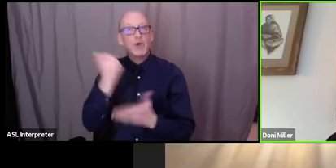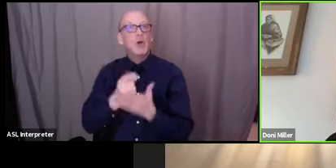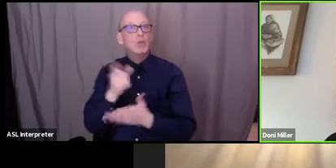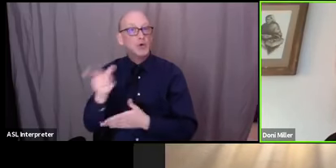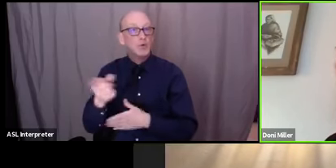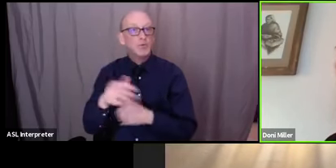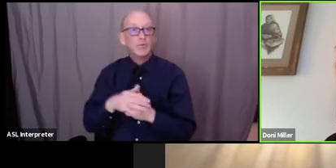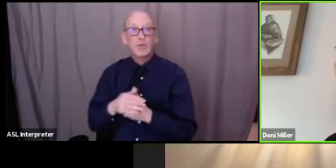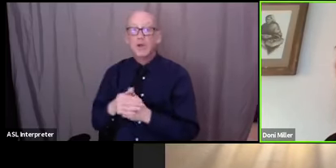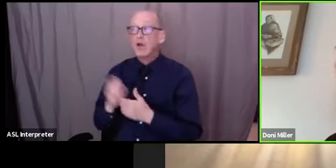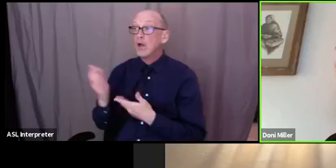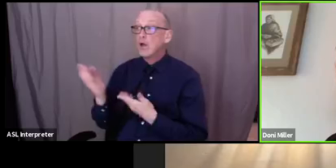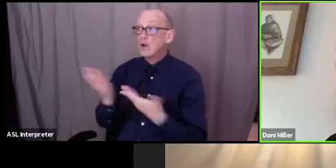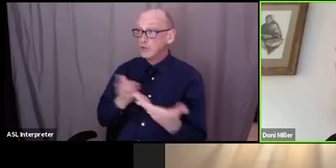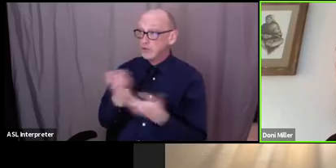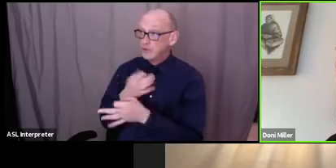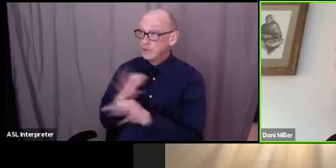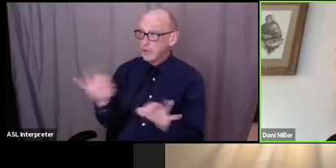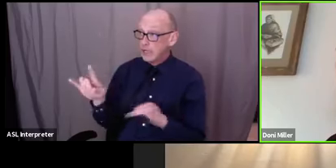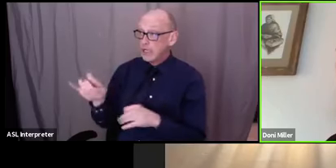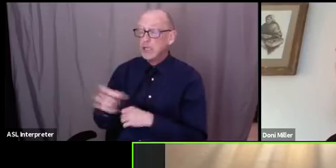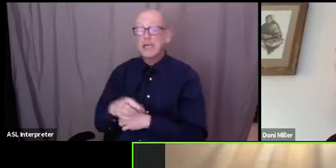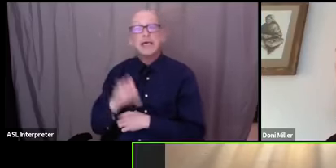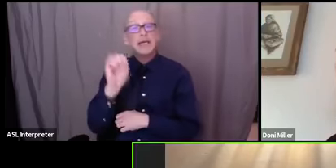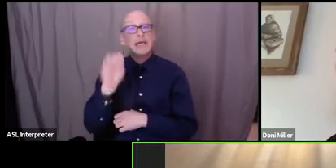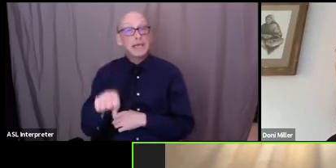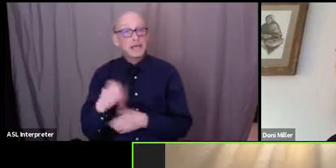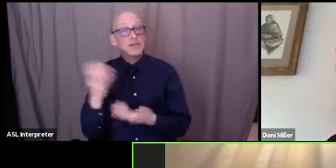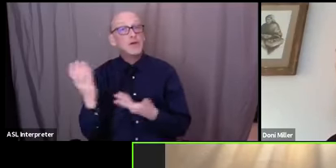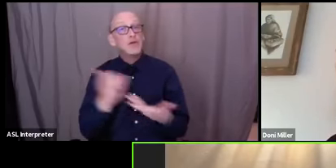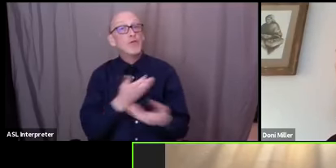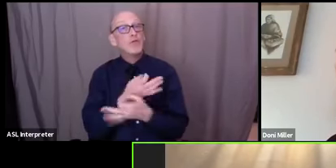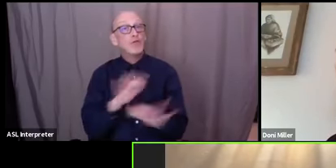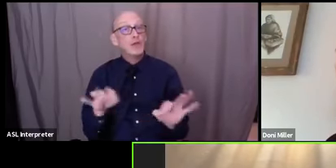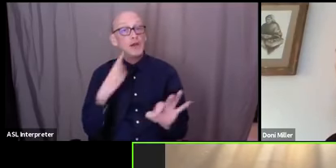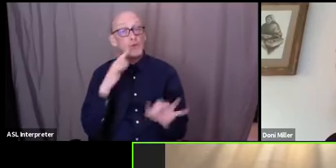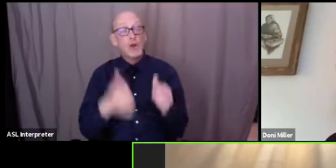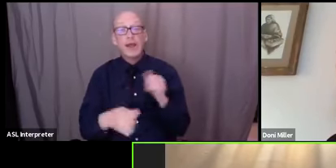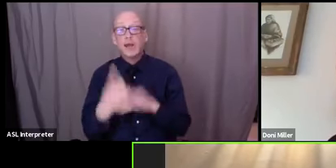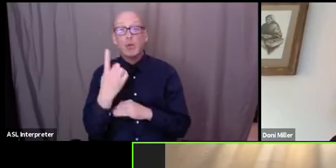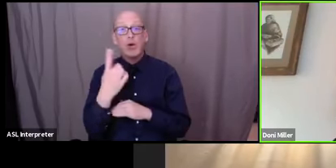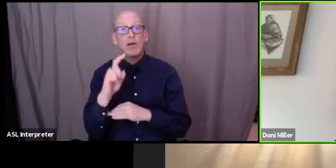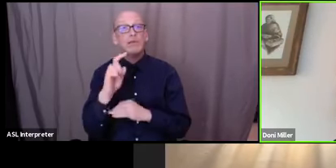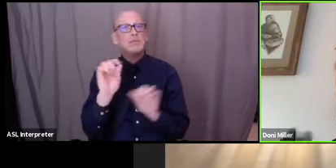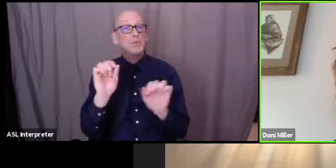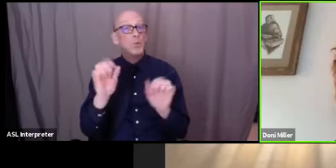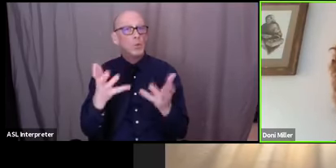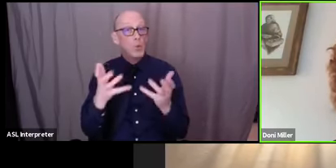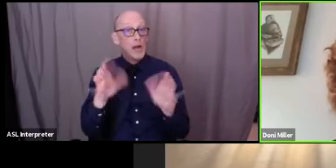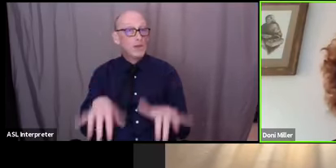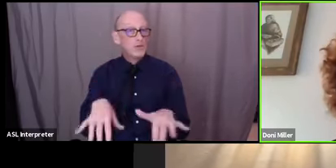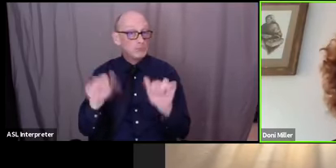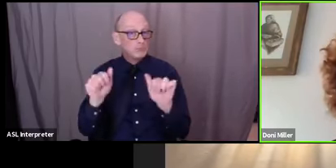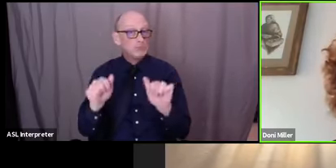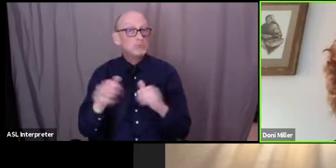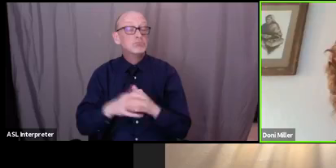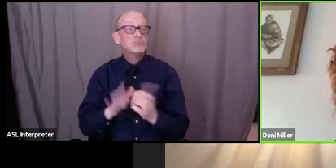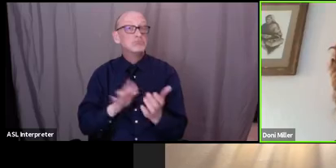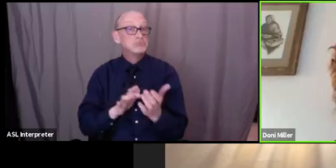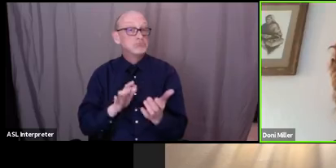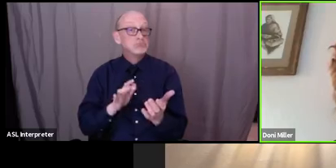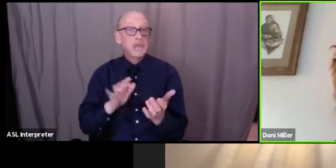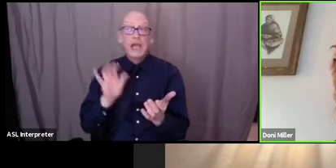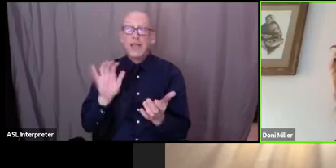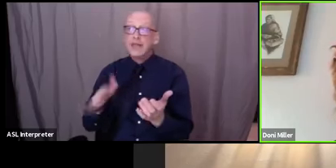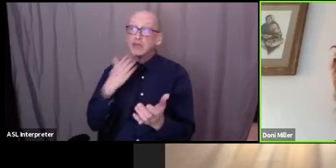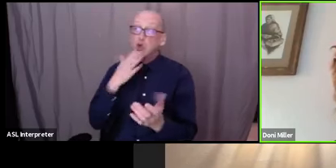the services free yes they're free for anyone that wants to take advantage of it yeah and that's a that's a really good point about the